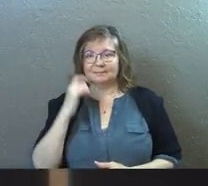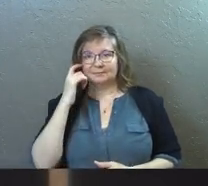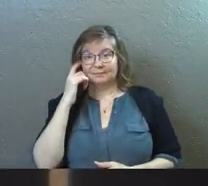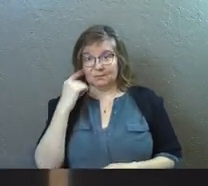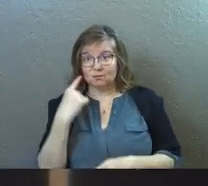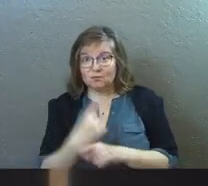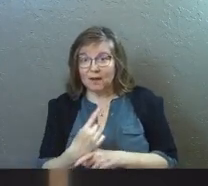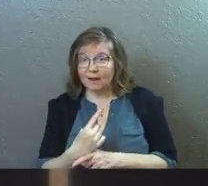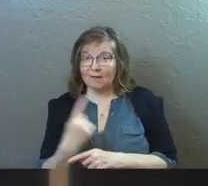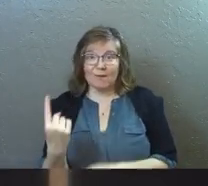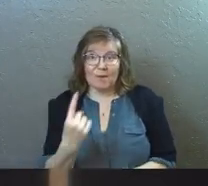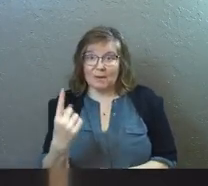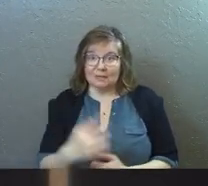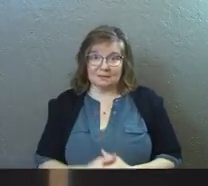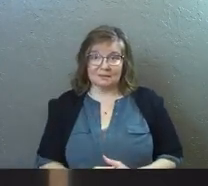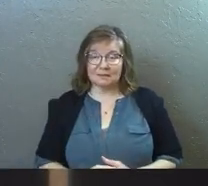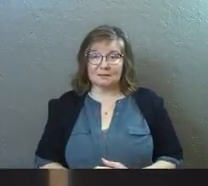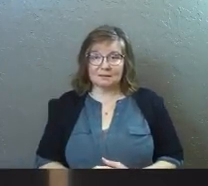Right? Always.